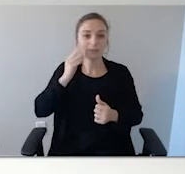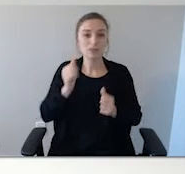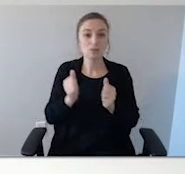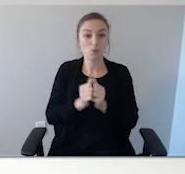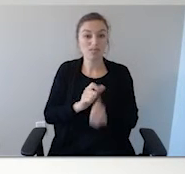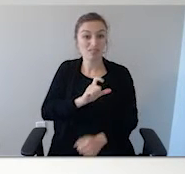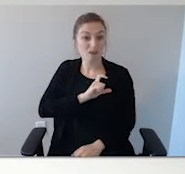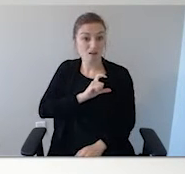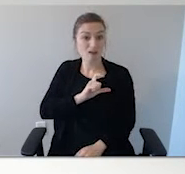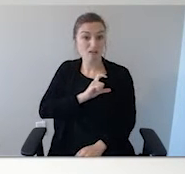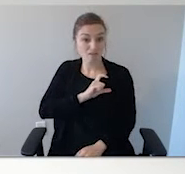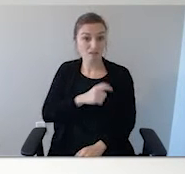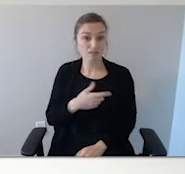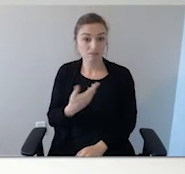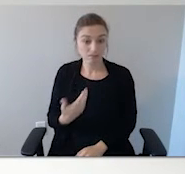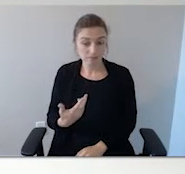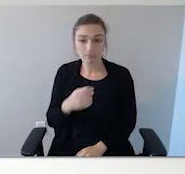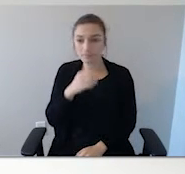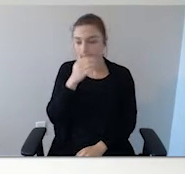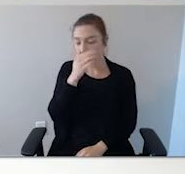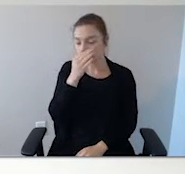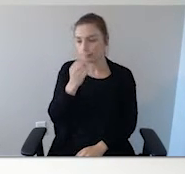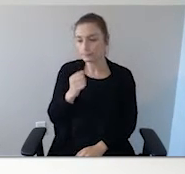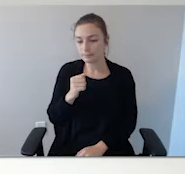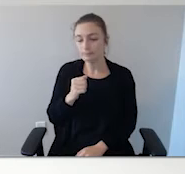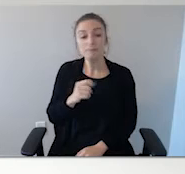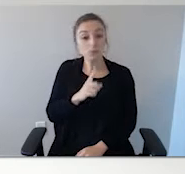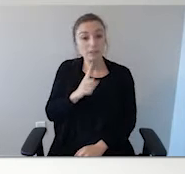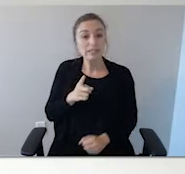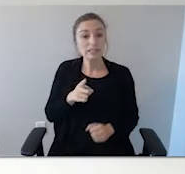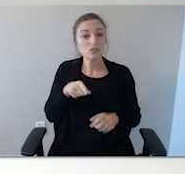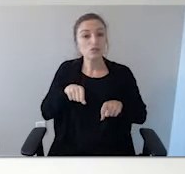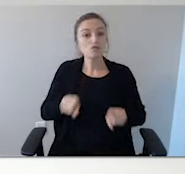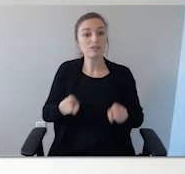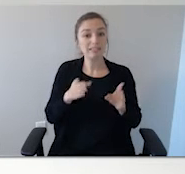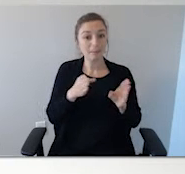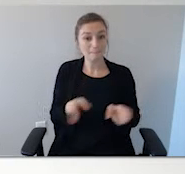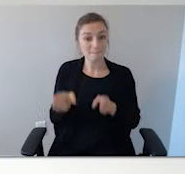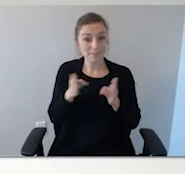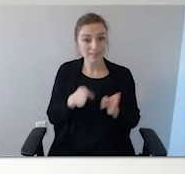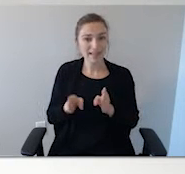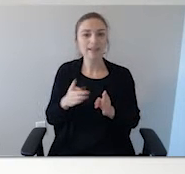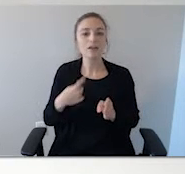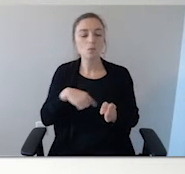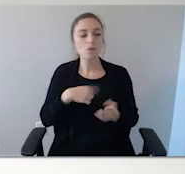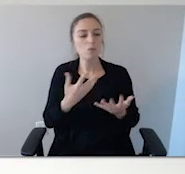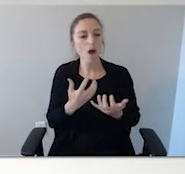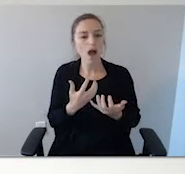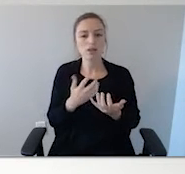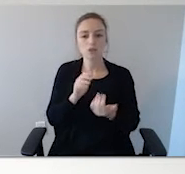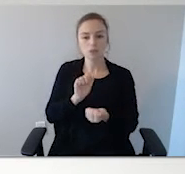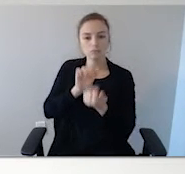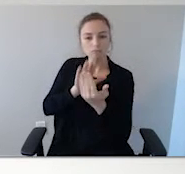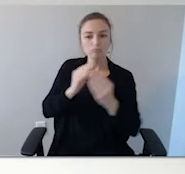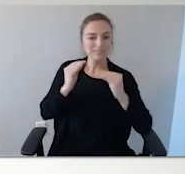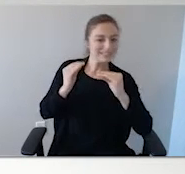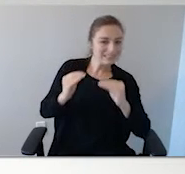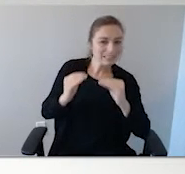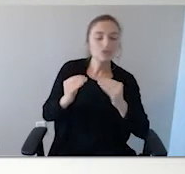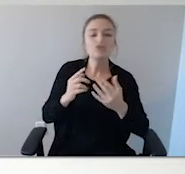So what we want to do in the planning stages is get them familiar with law enforcement